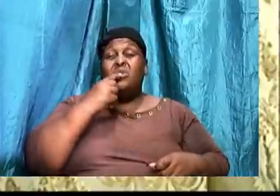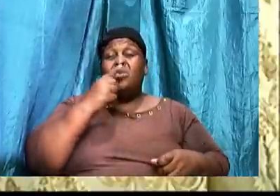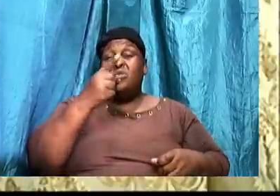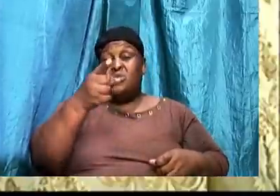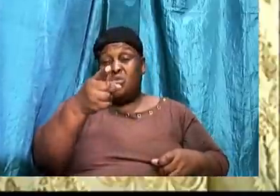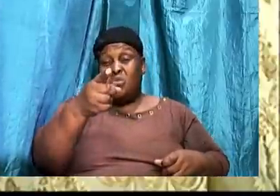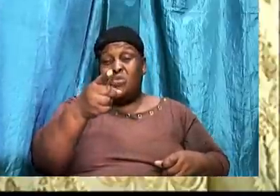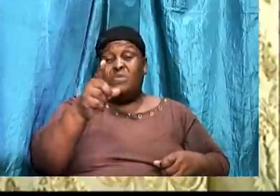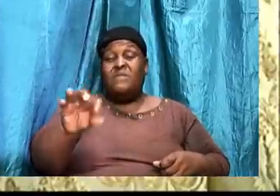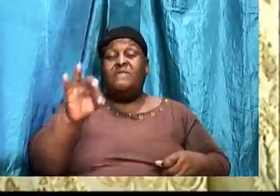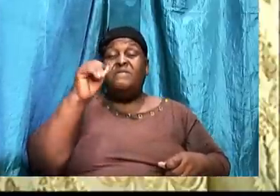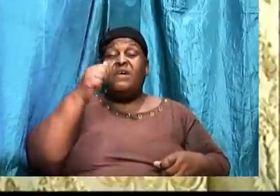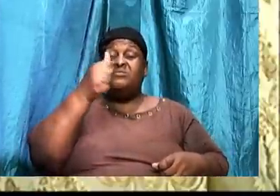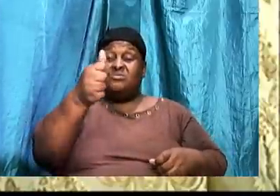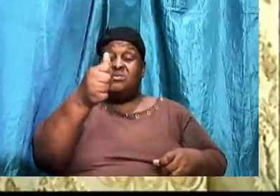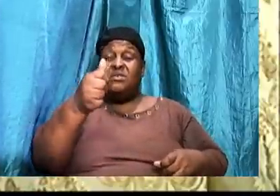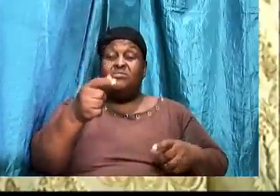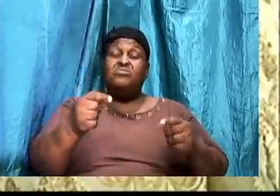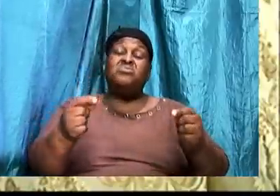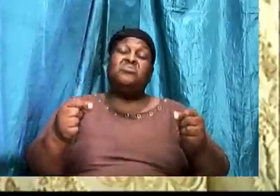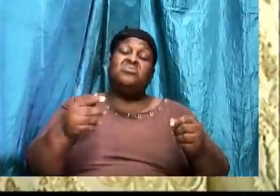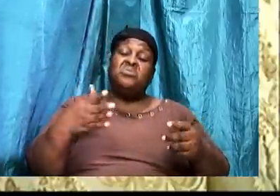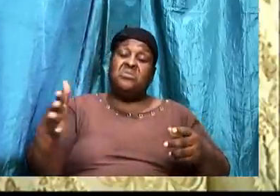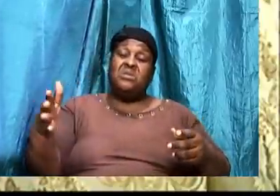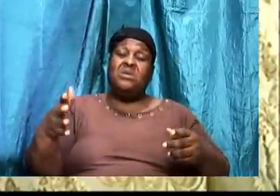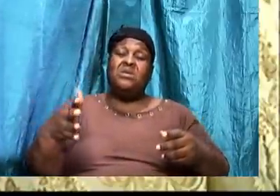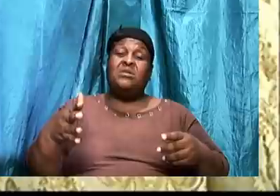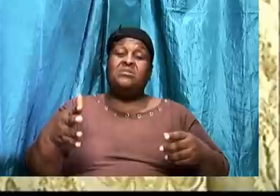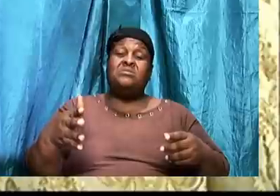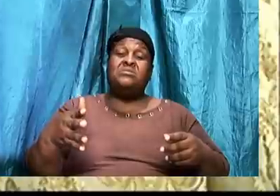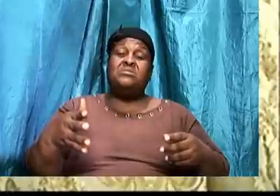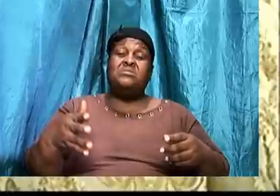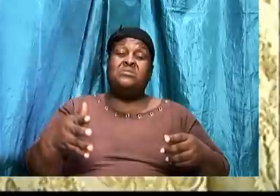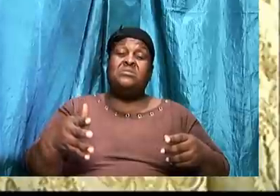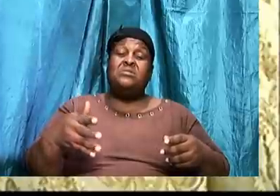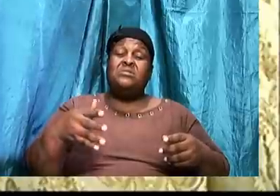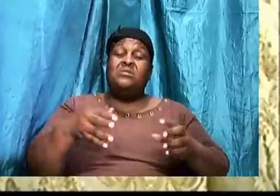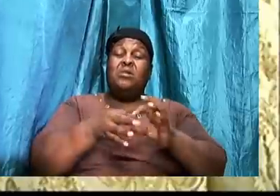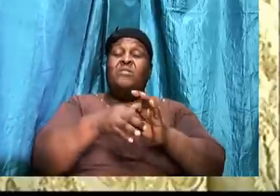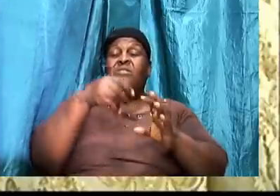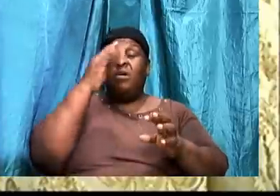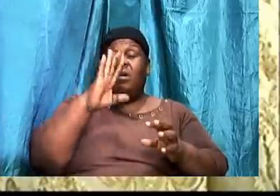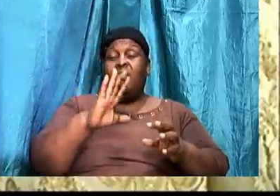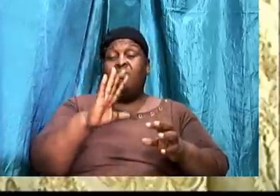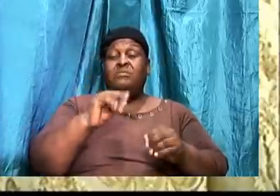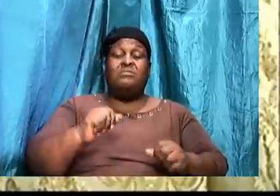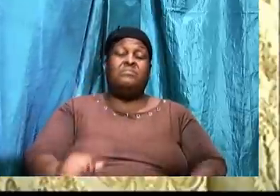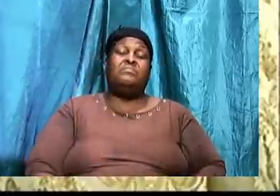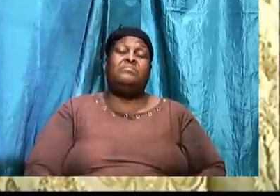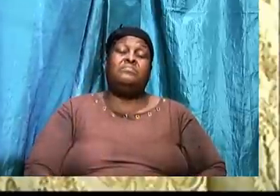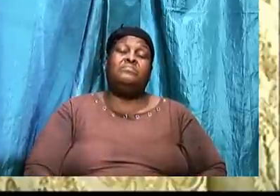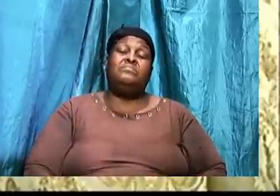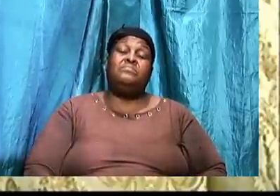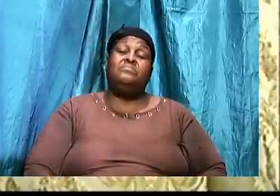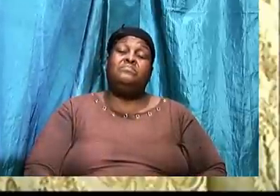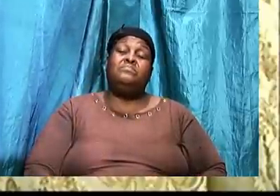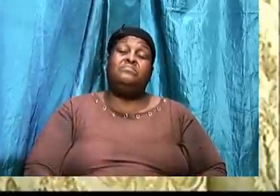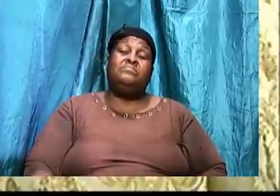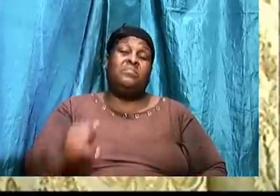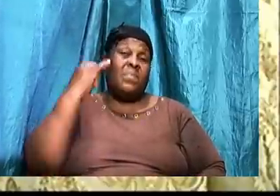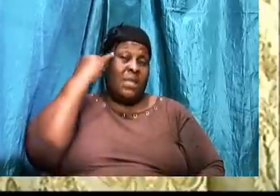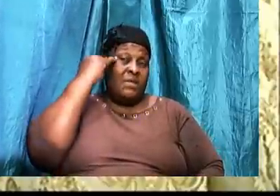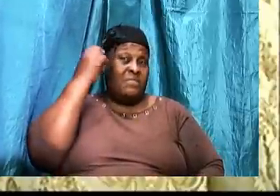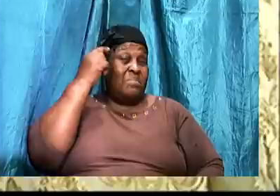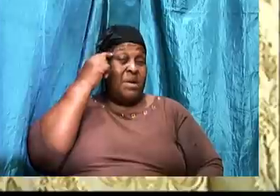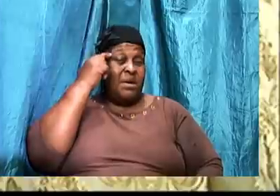that God wants you to do. But if your mind is controlled by the devil, then you will do the things